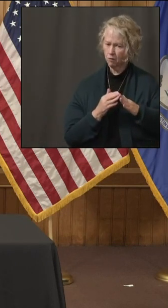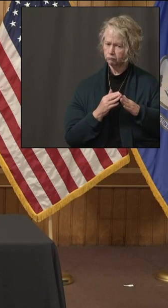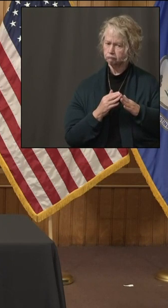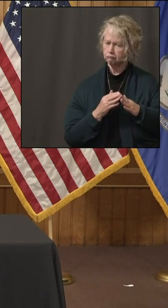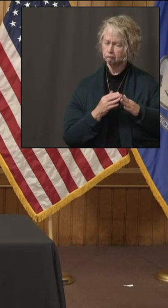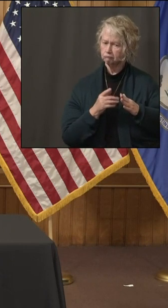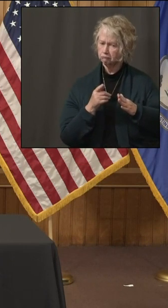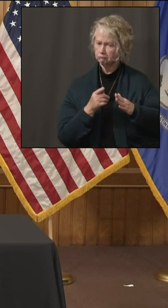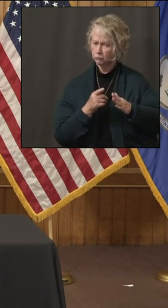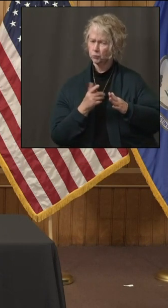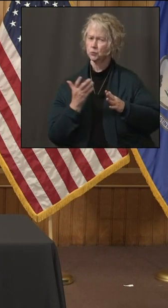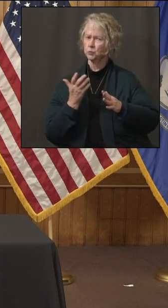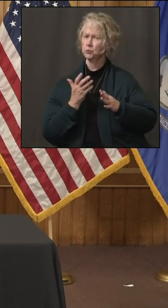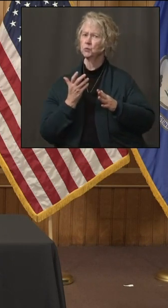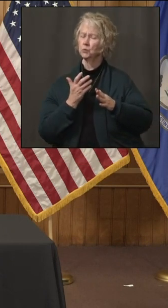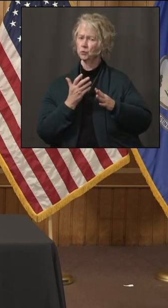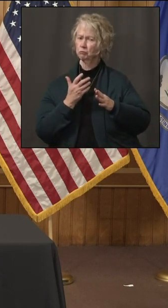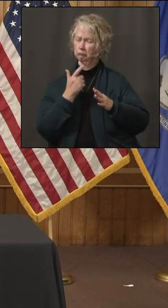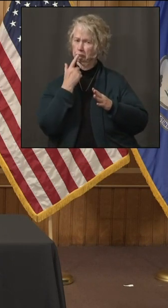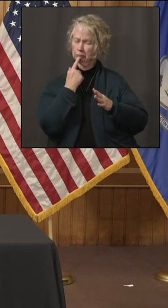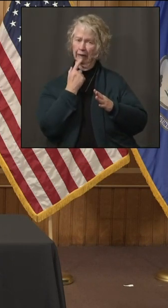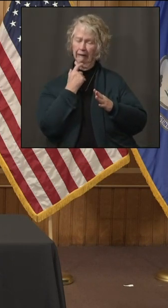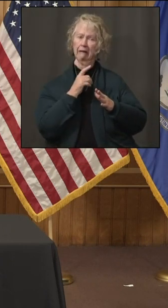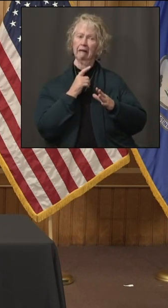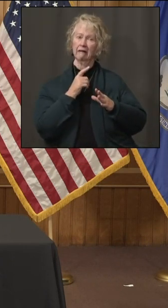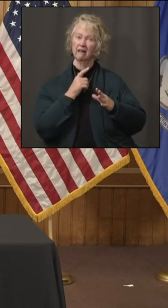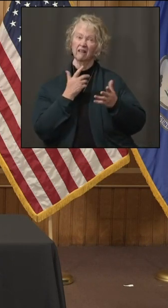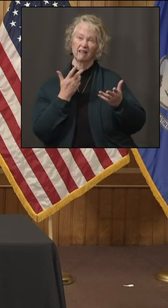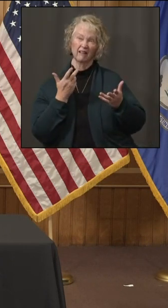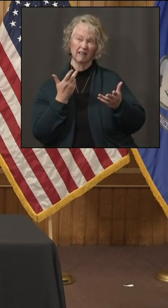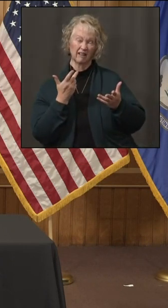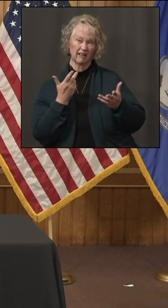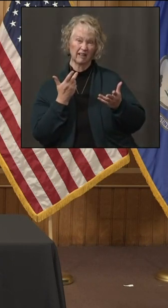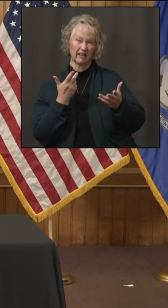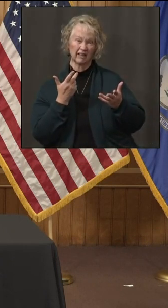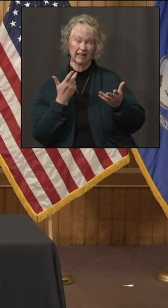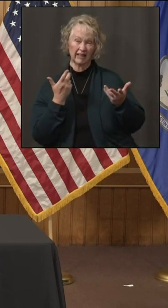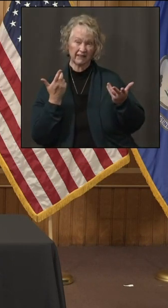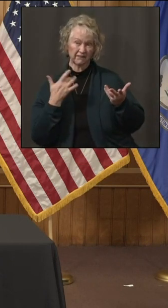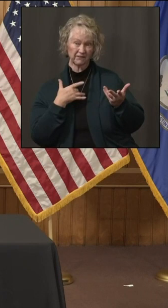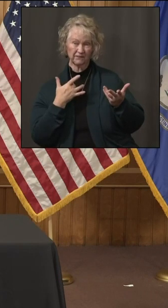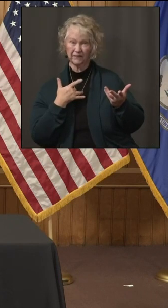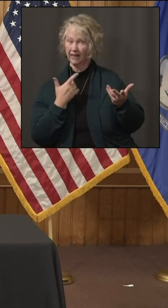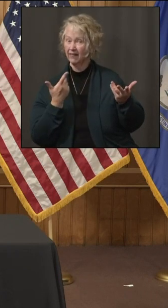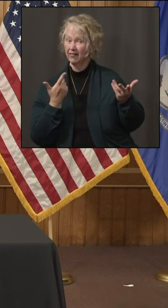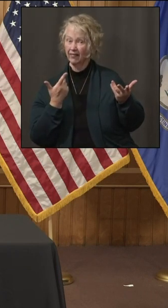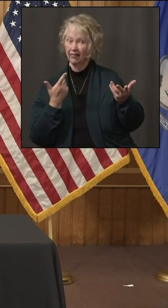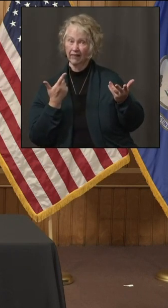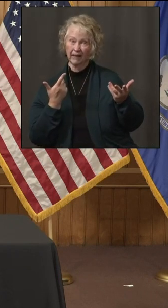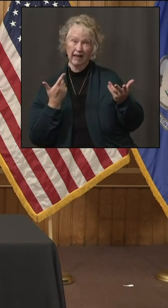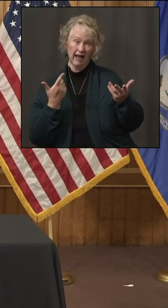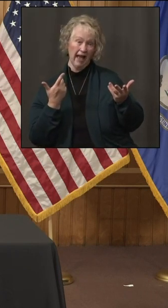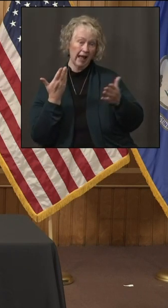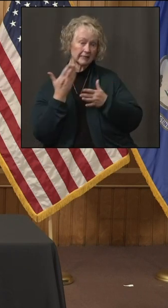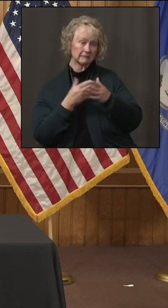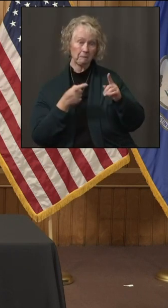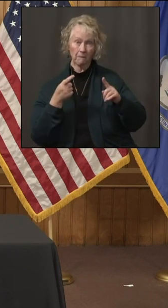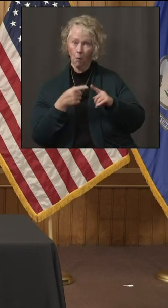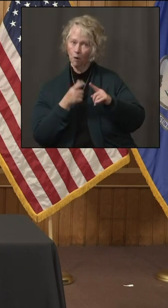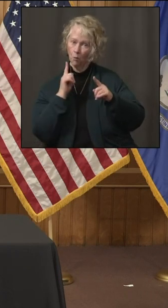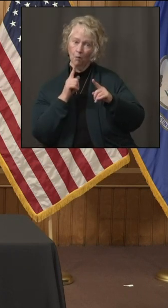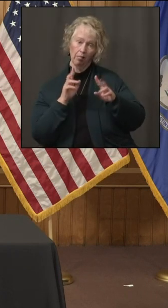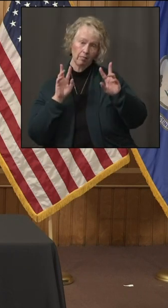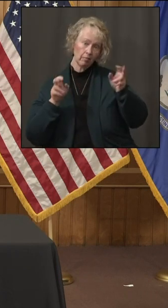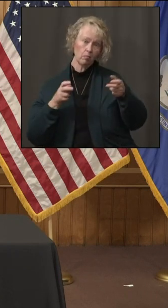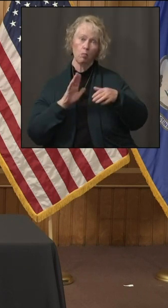I'm just wondering, with that many, is there a certain point that we're going to hit when this list just becomes unworkable and that we just need